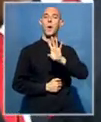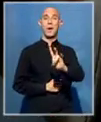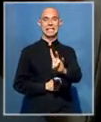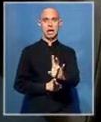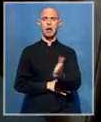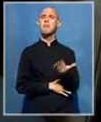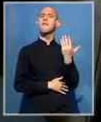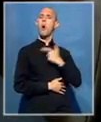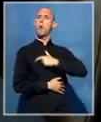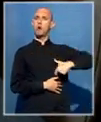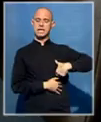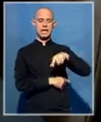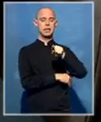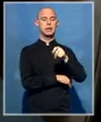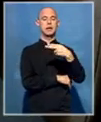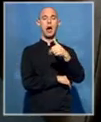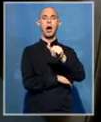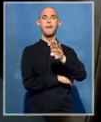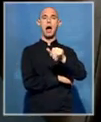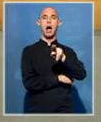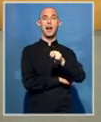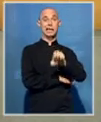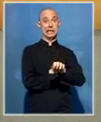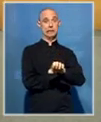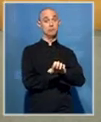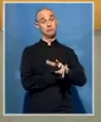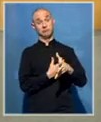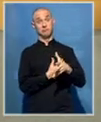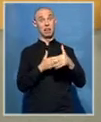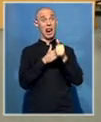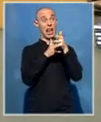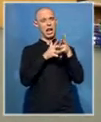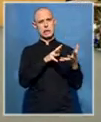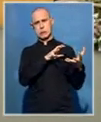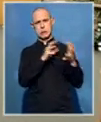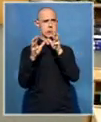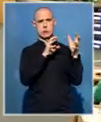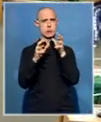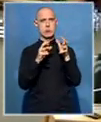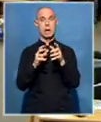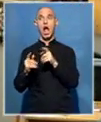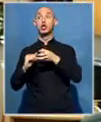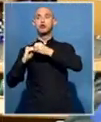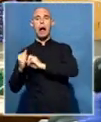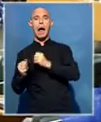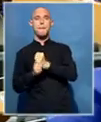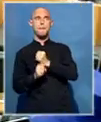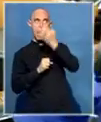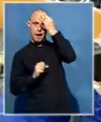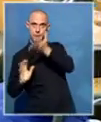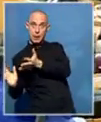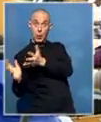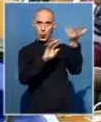Tabani. The process to resolve the political tensions started last year after a failed coup resulting in a static brokered deal.